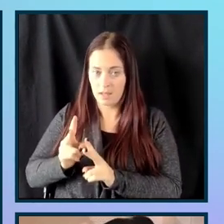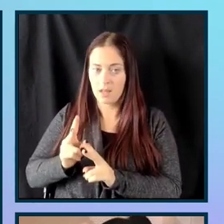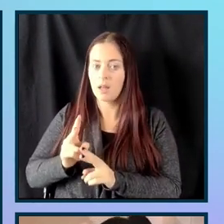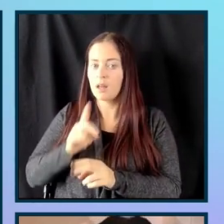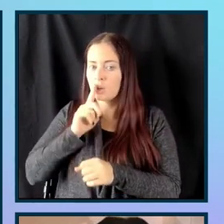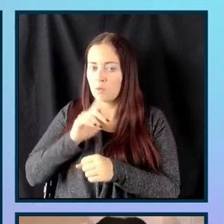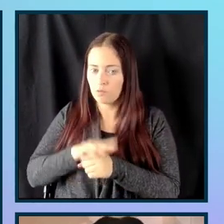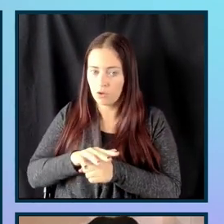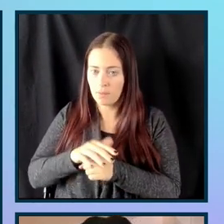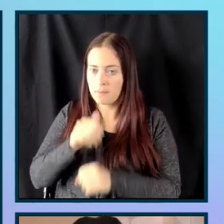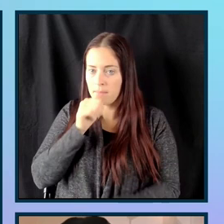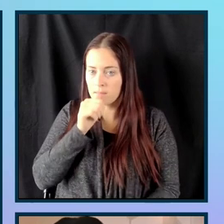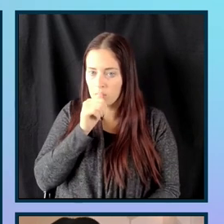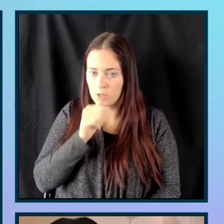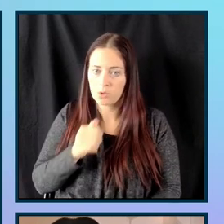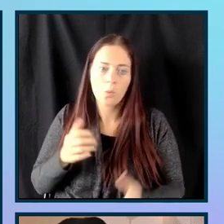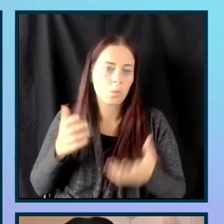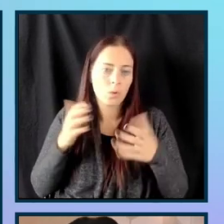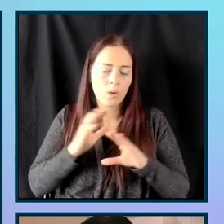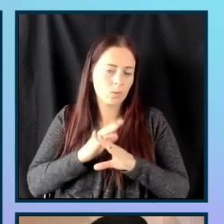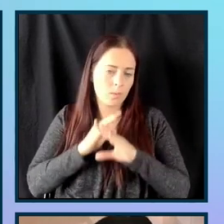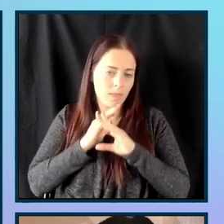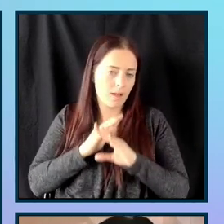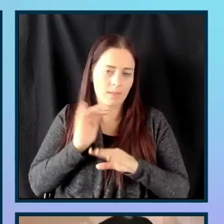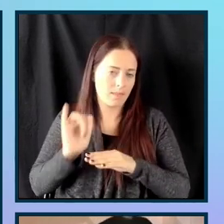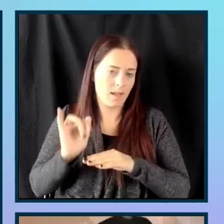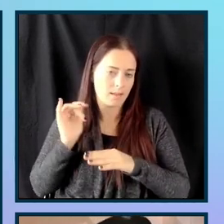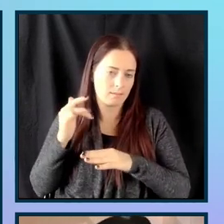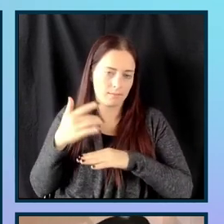to block any copy pasting in any of our input fields.